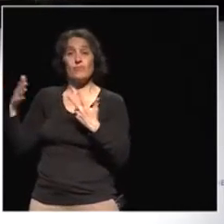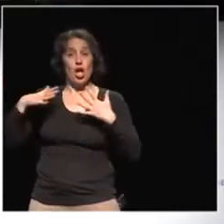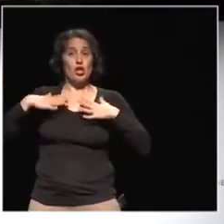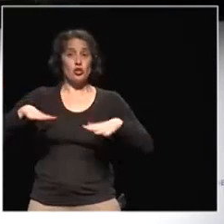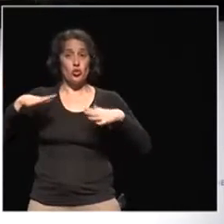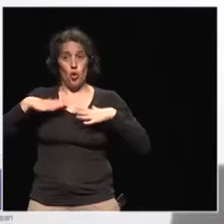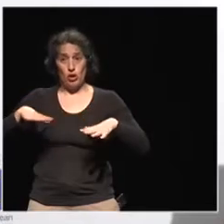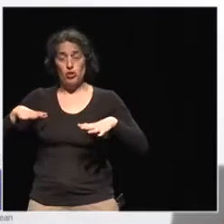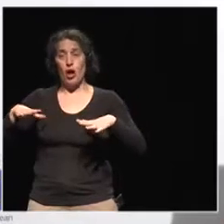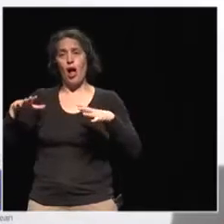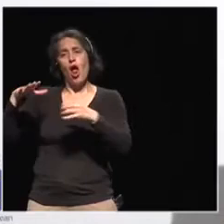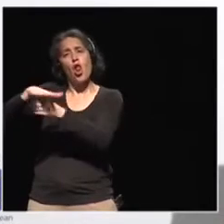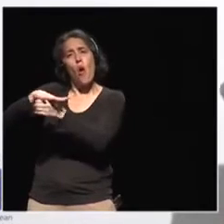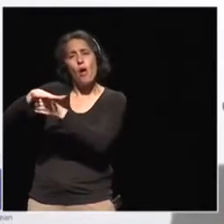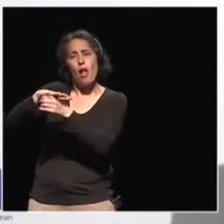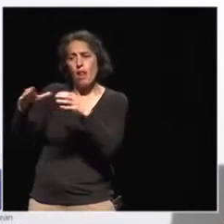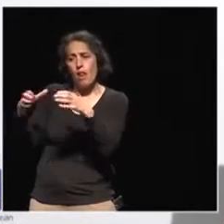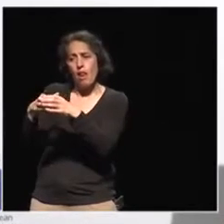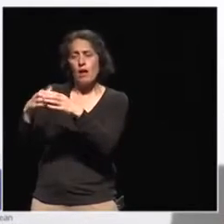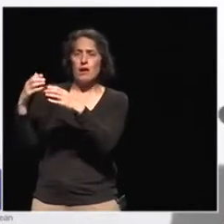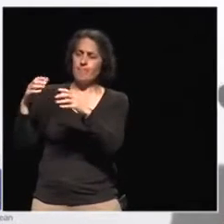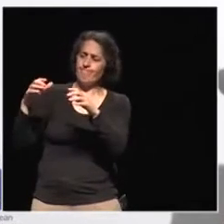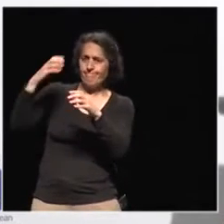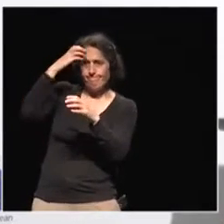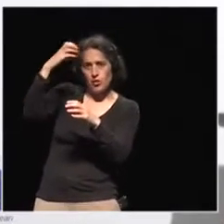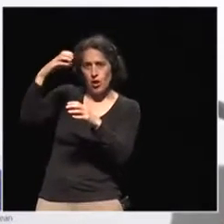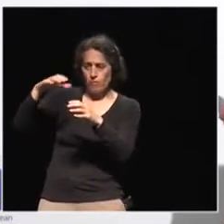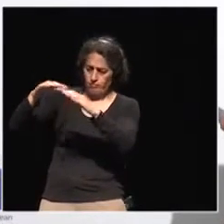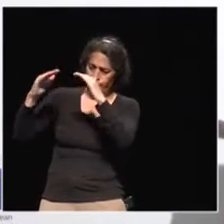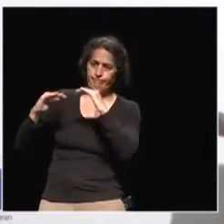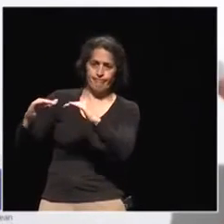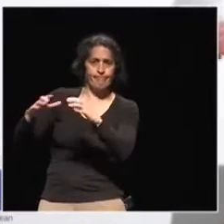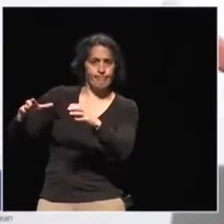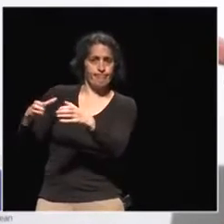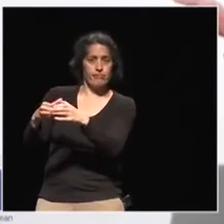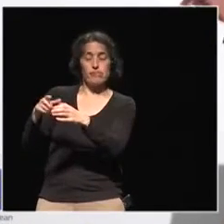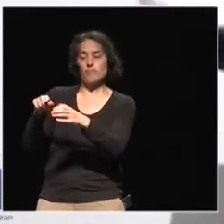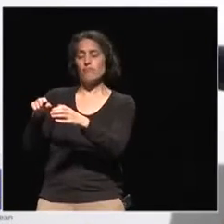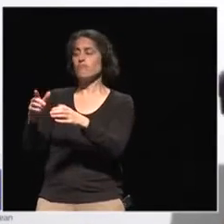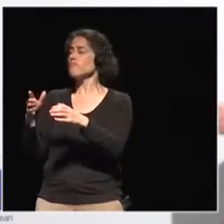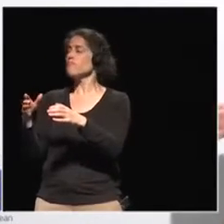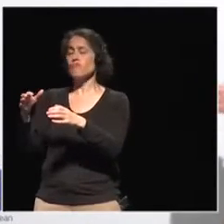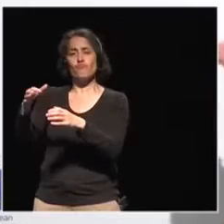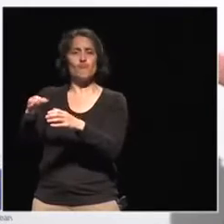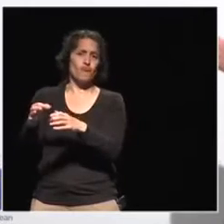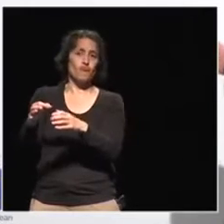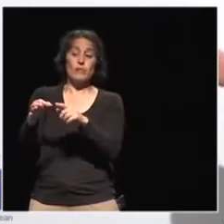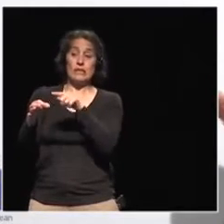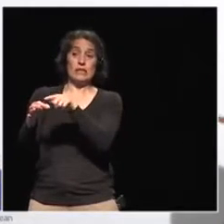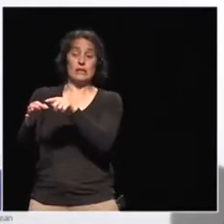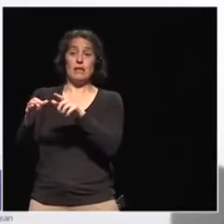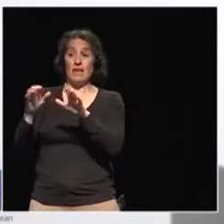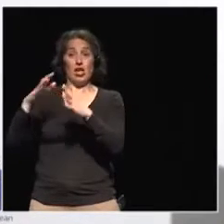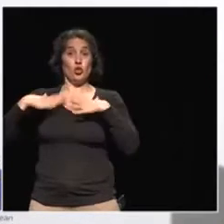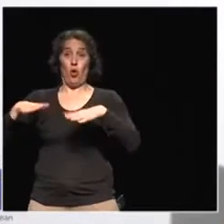And he is bringing here the local authorities point of view also from a non-EU